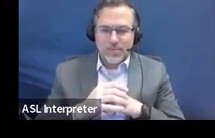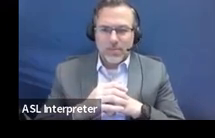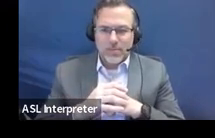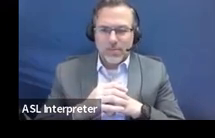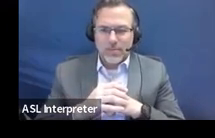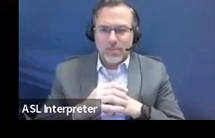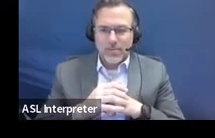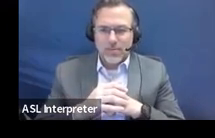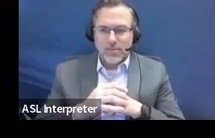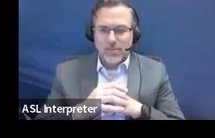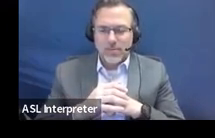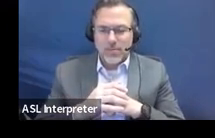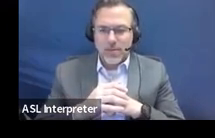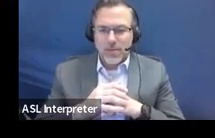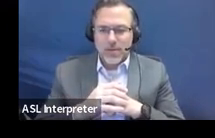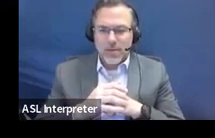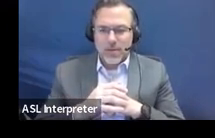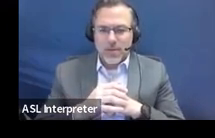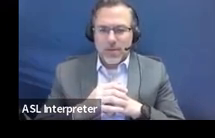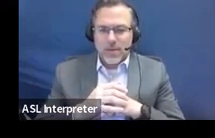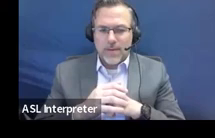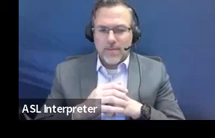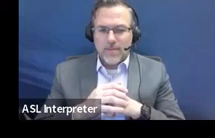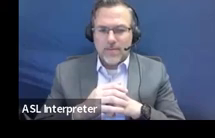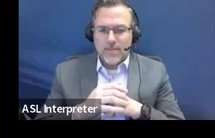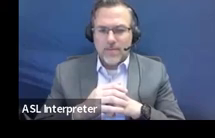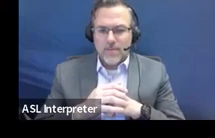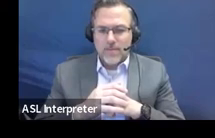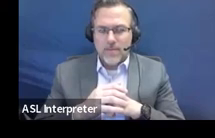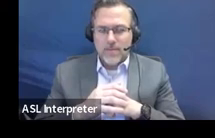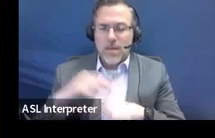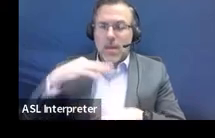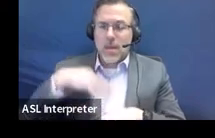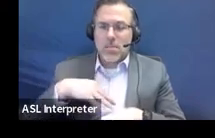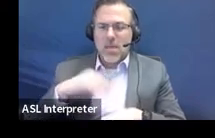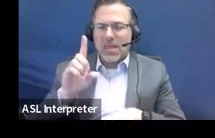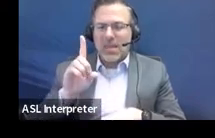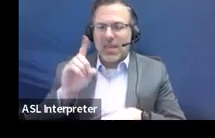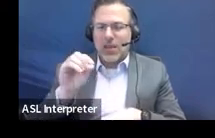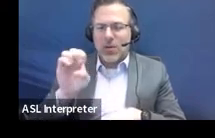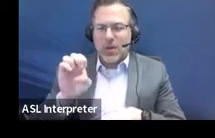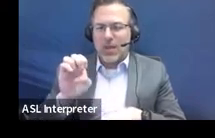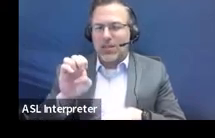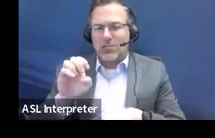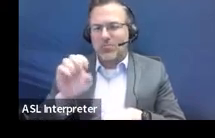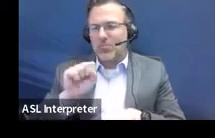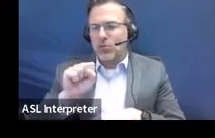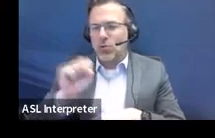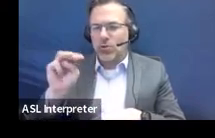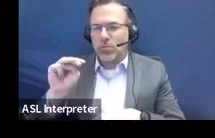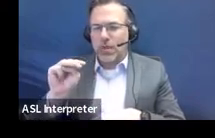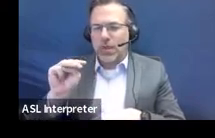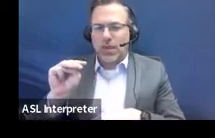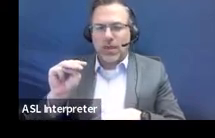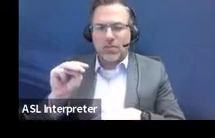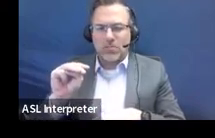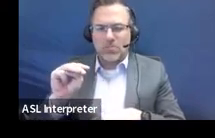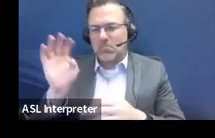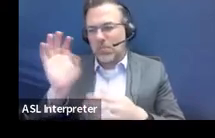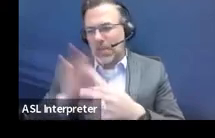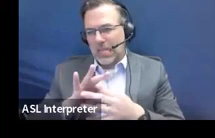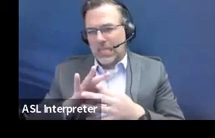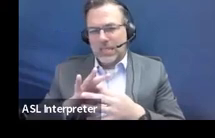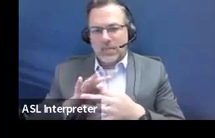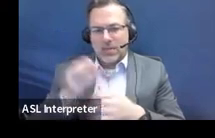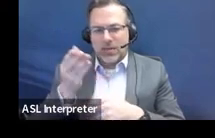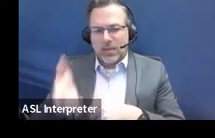And then we have, oh, the main DOE just has some social media links out there and our website